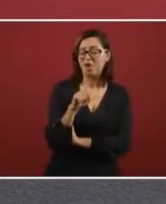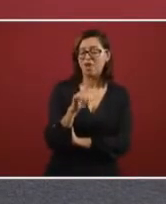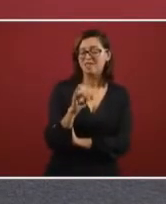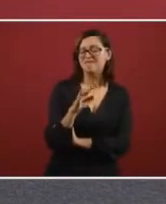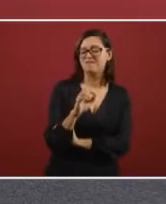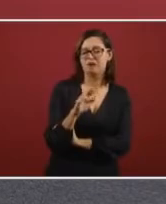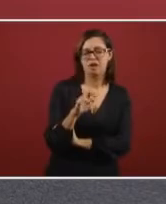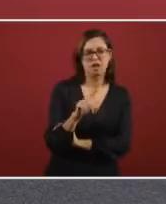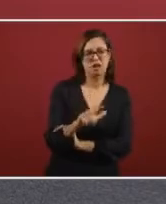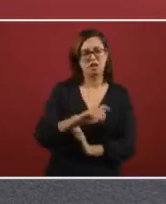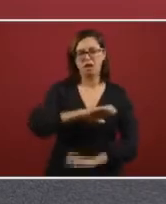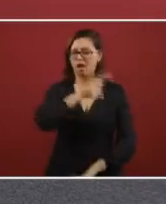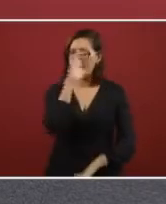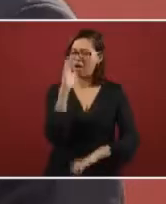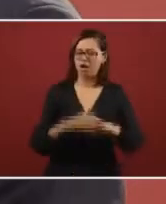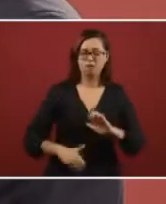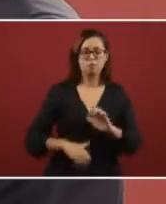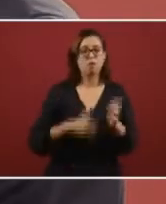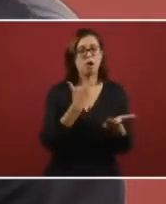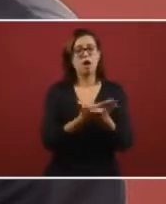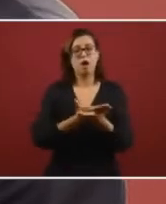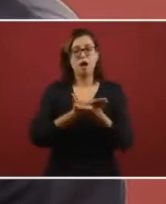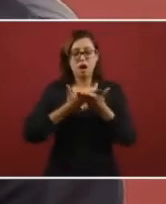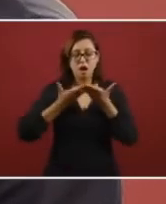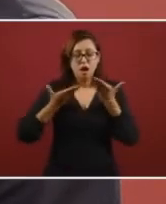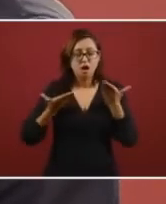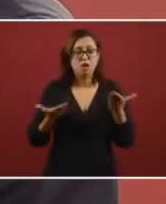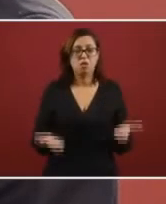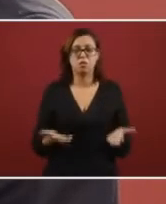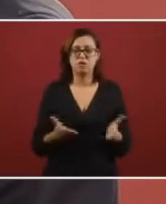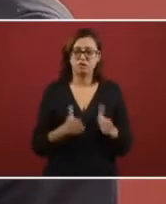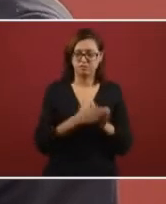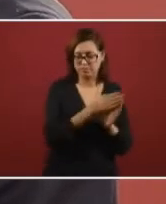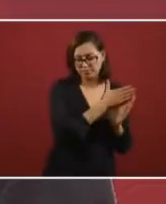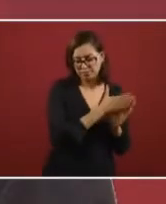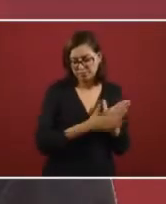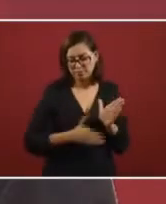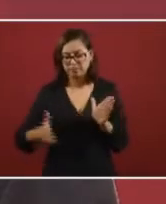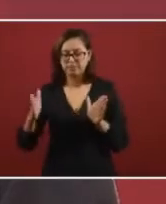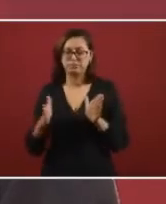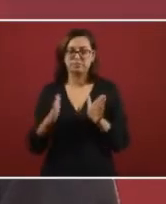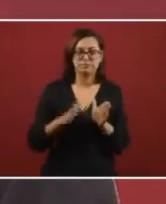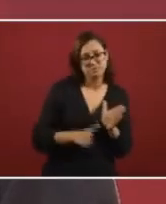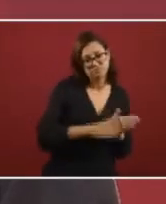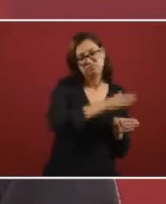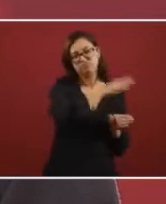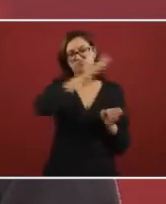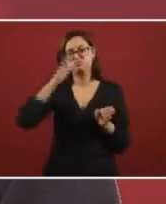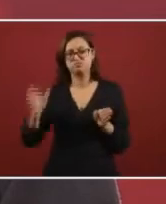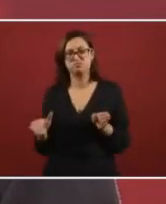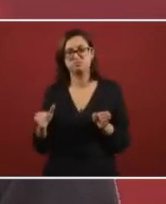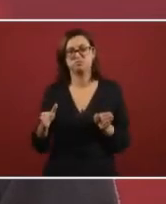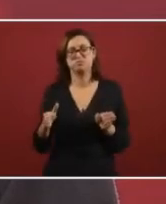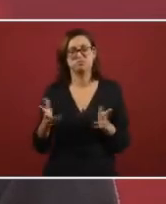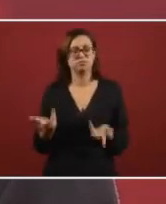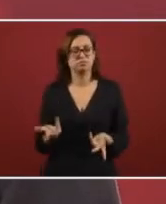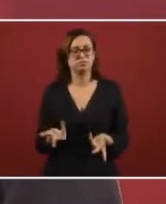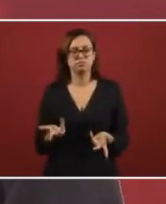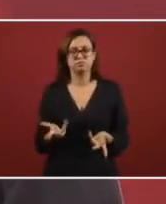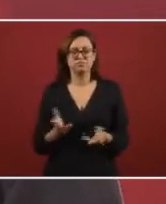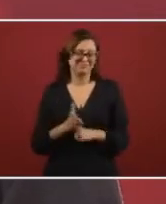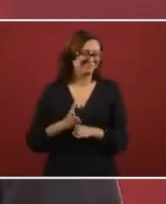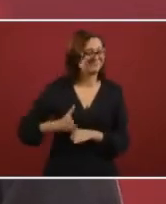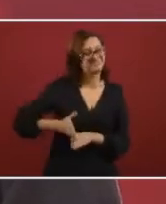We are going in a time in the face of the post-neoliberal